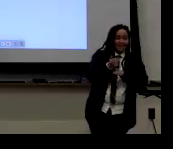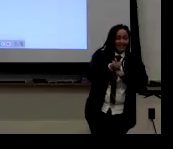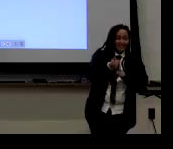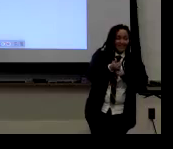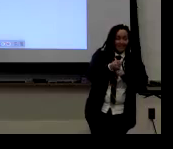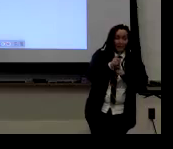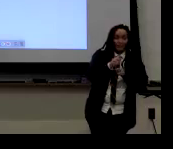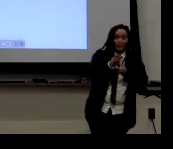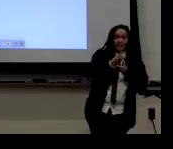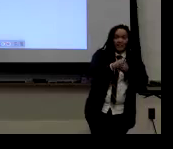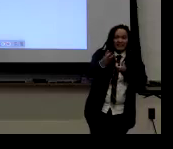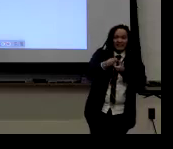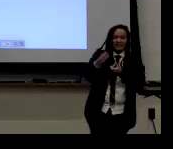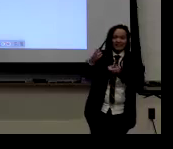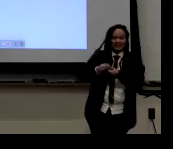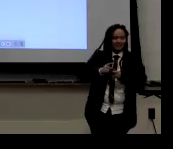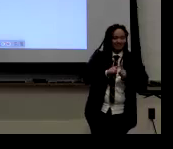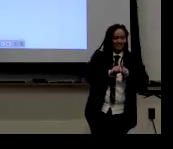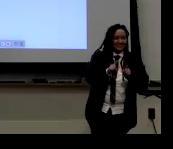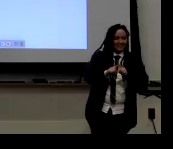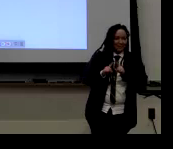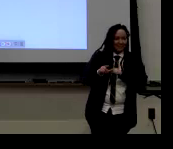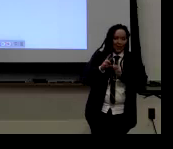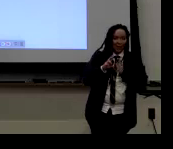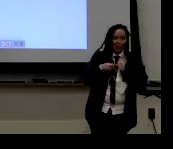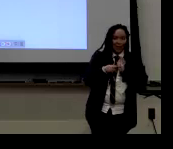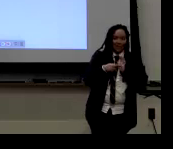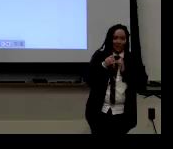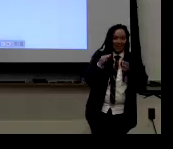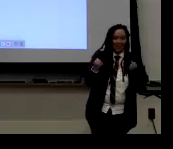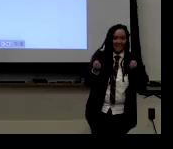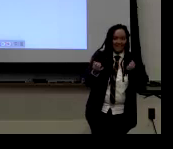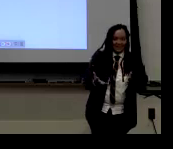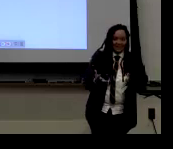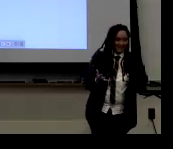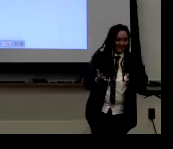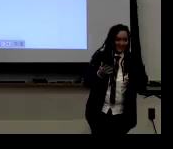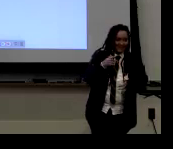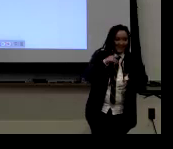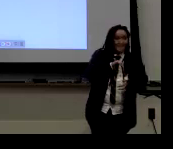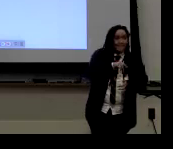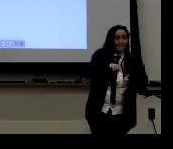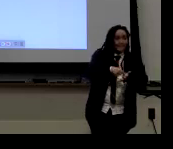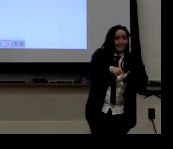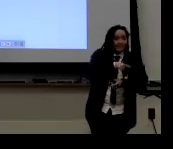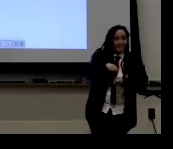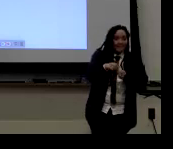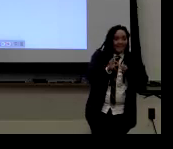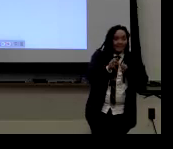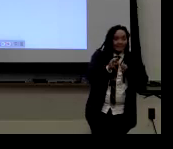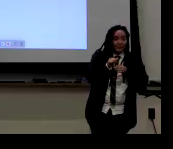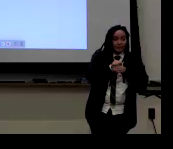So, the interpreting field itself needs to have role